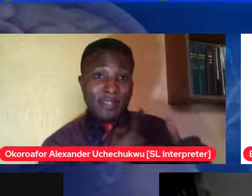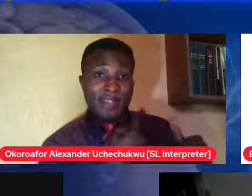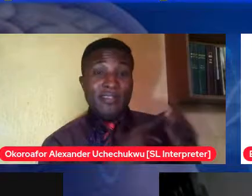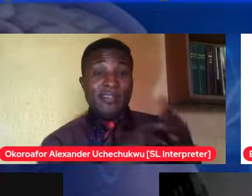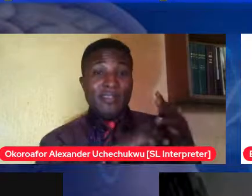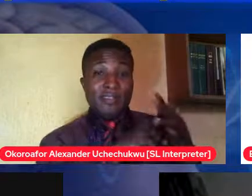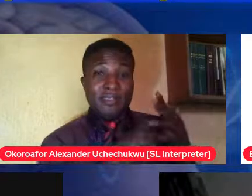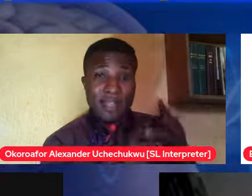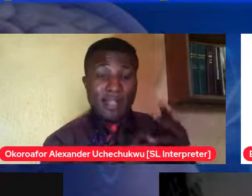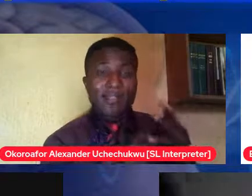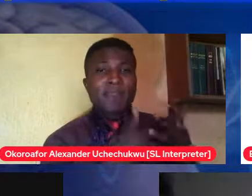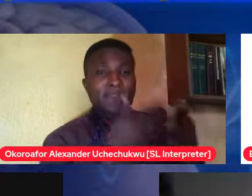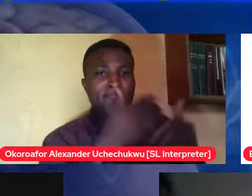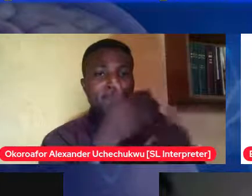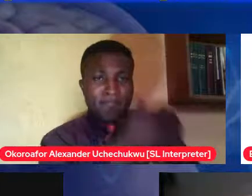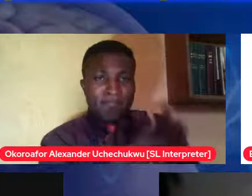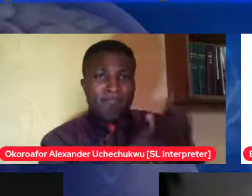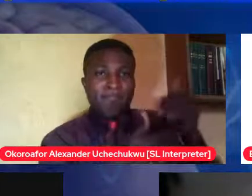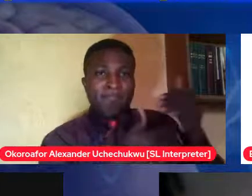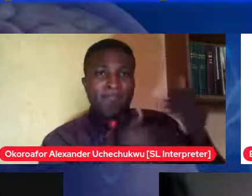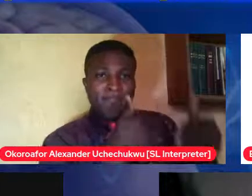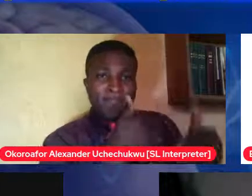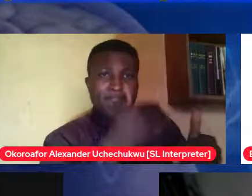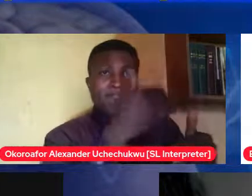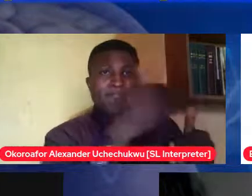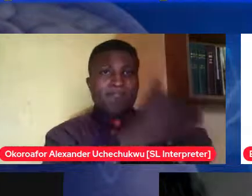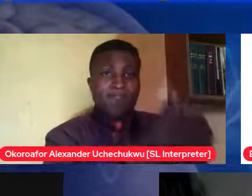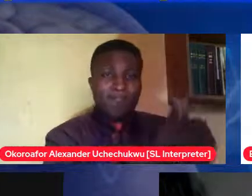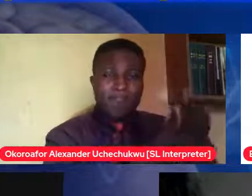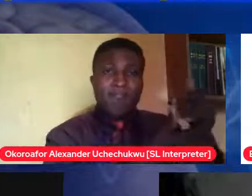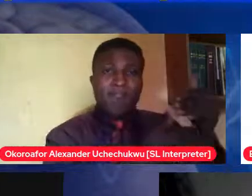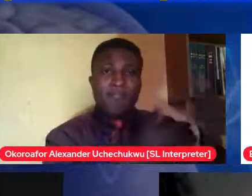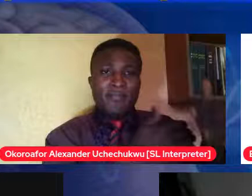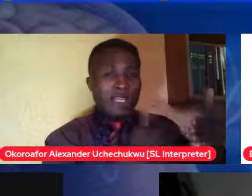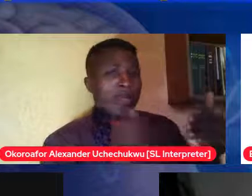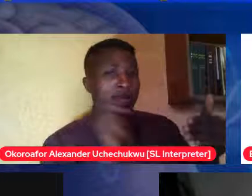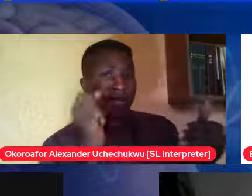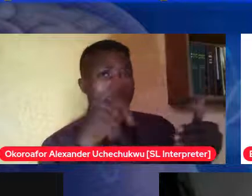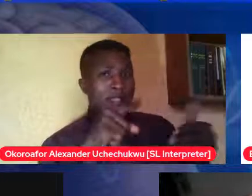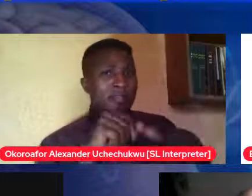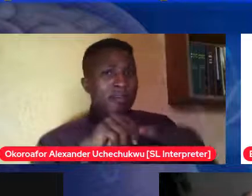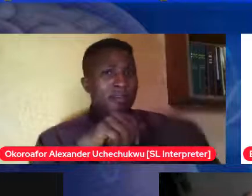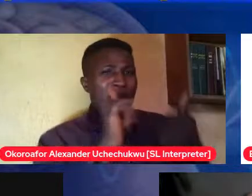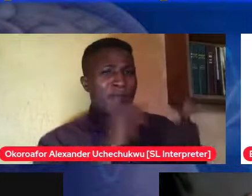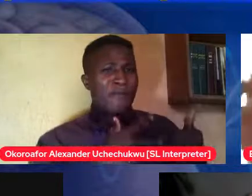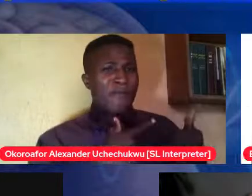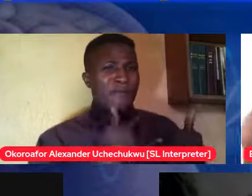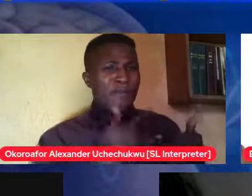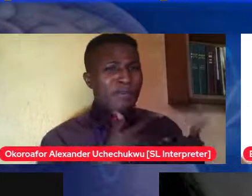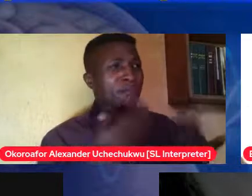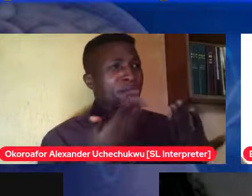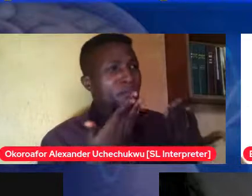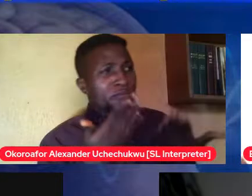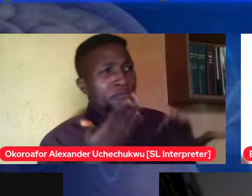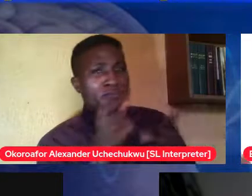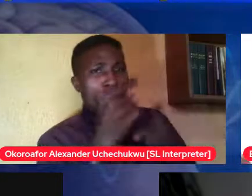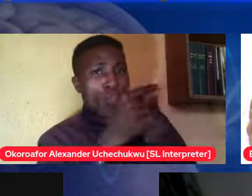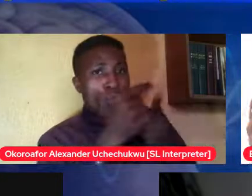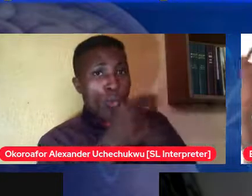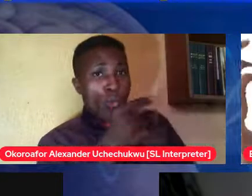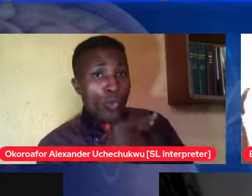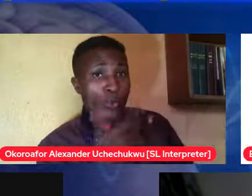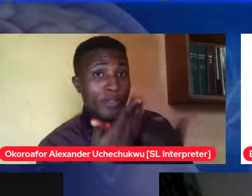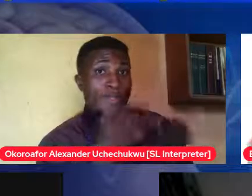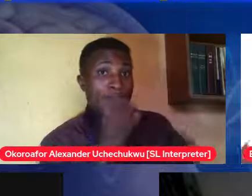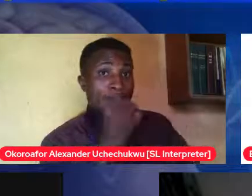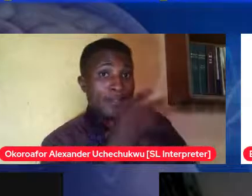what to say ask them how they feel first once they've expressed it you write it down for them and they can read it for those who cannot redesign it for them so